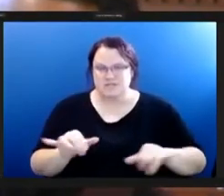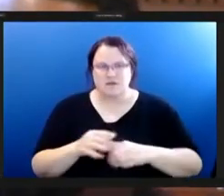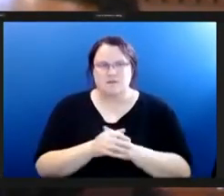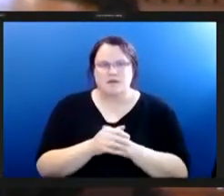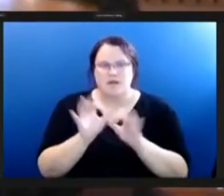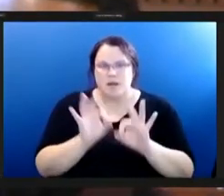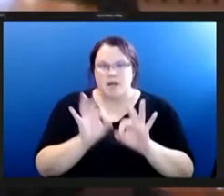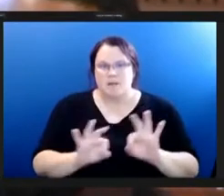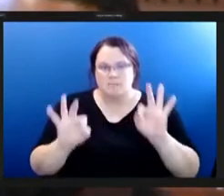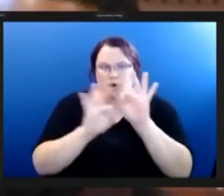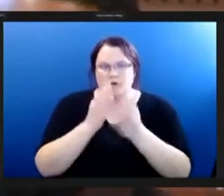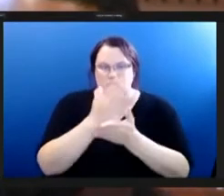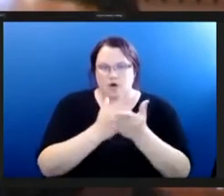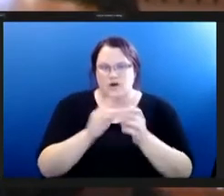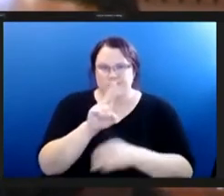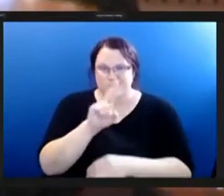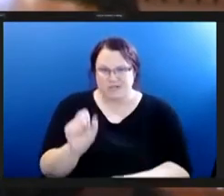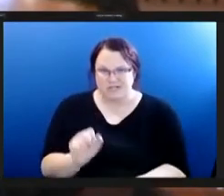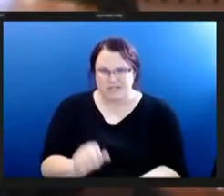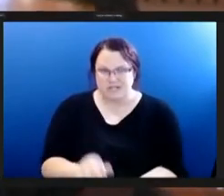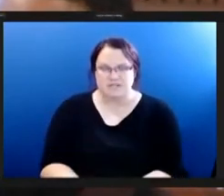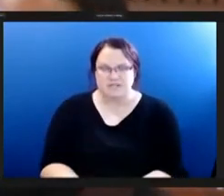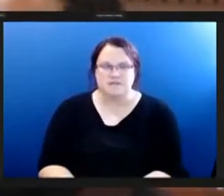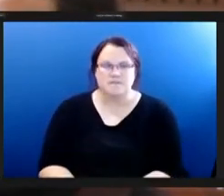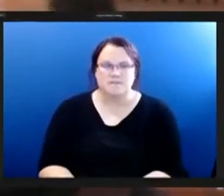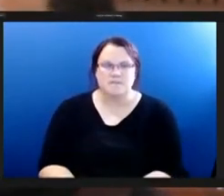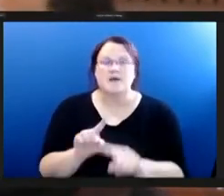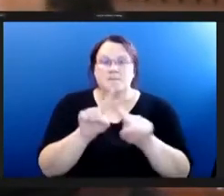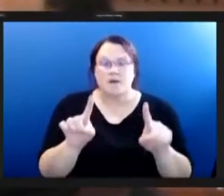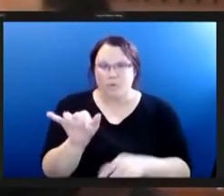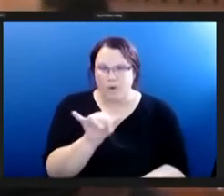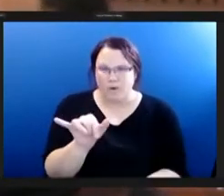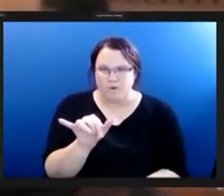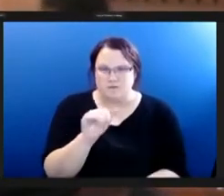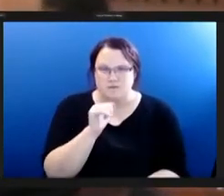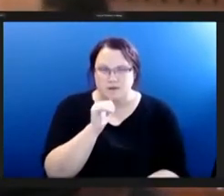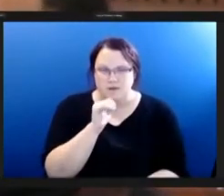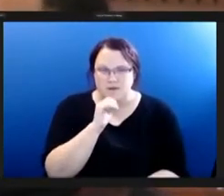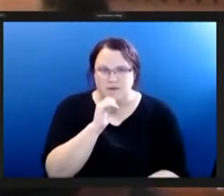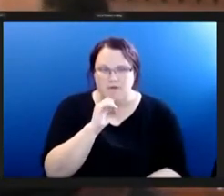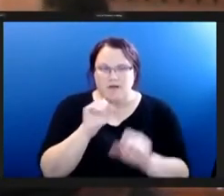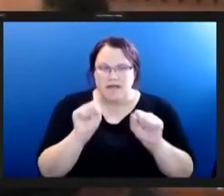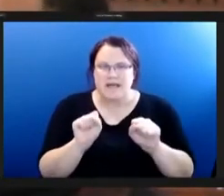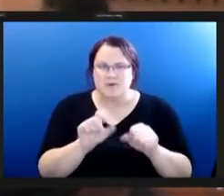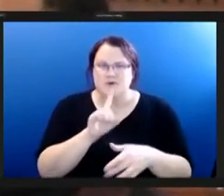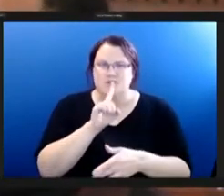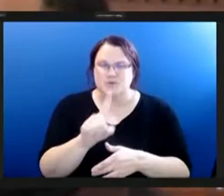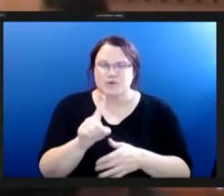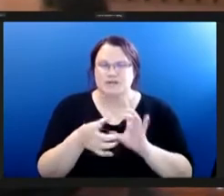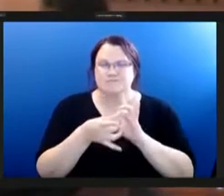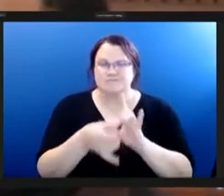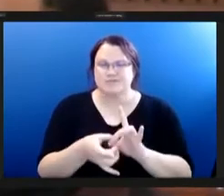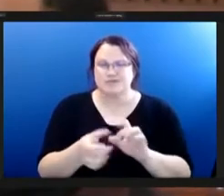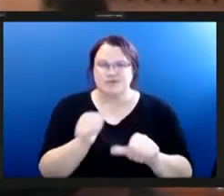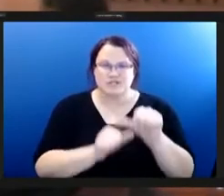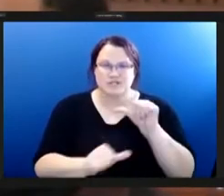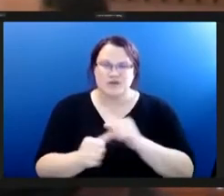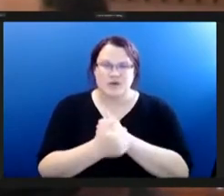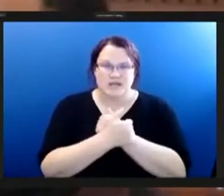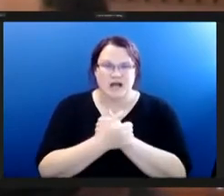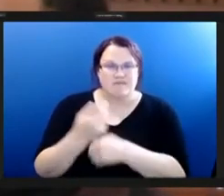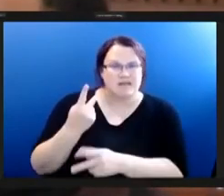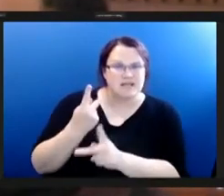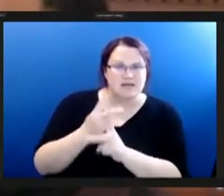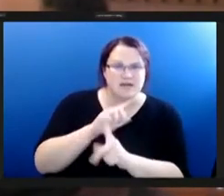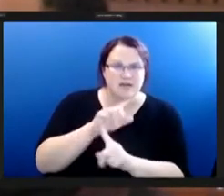within our united states however we are also able to relate to each other with love and care and